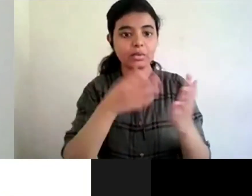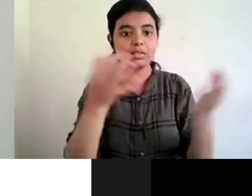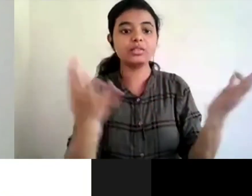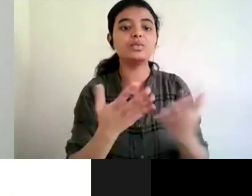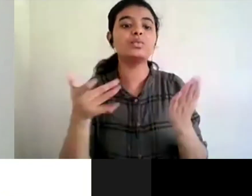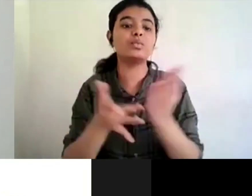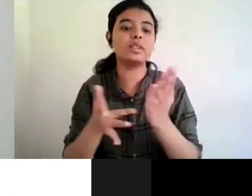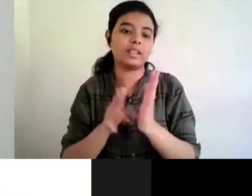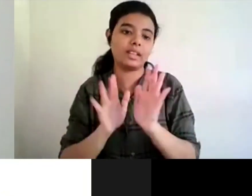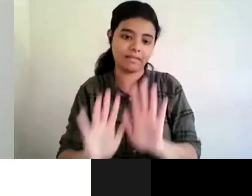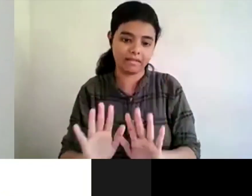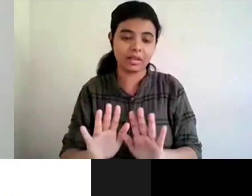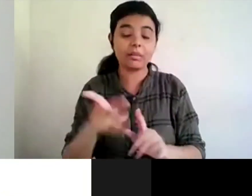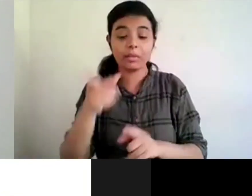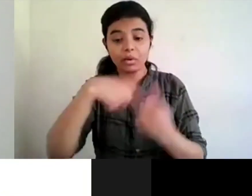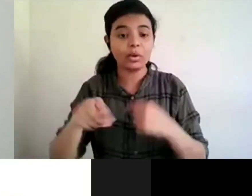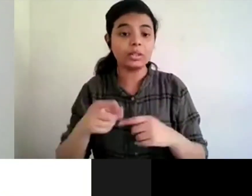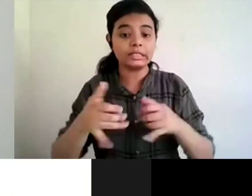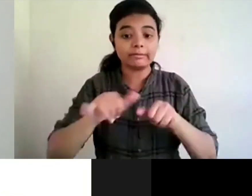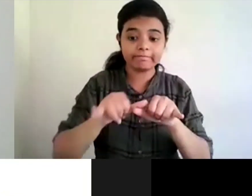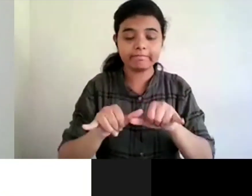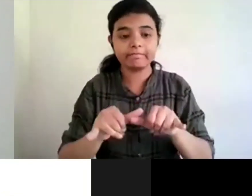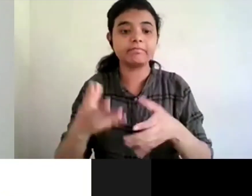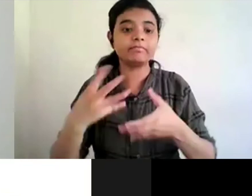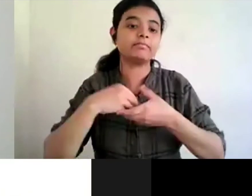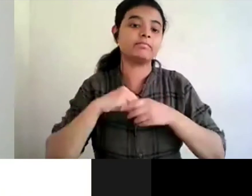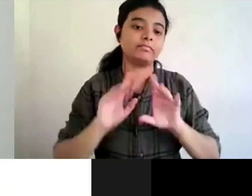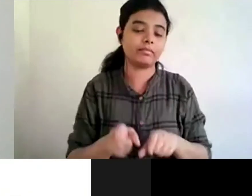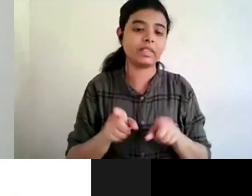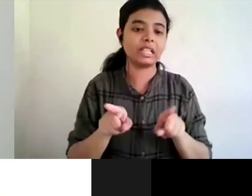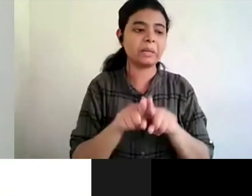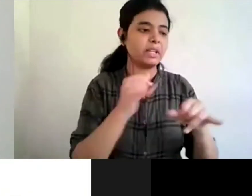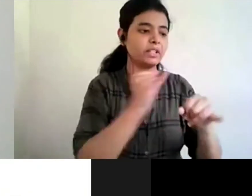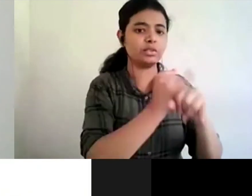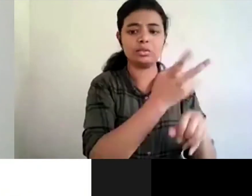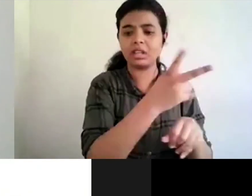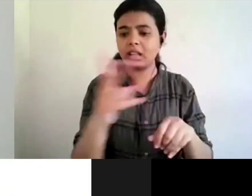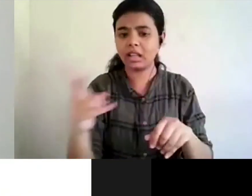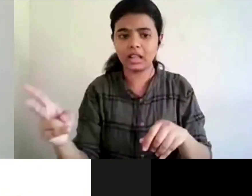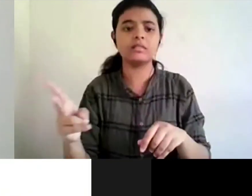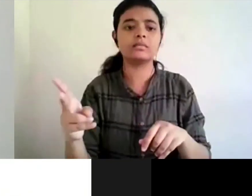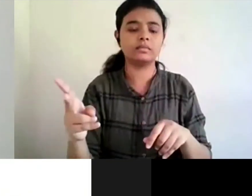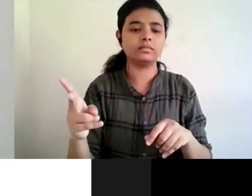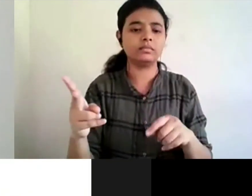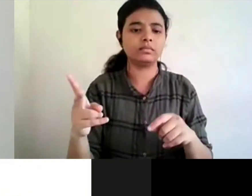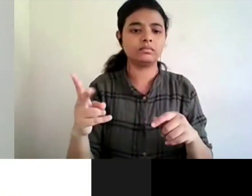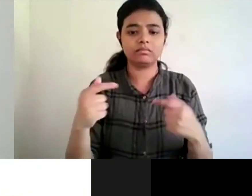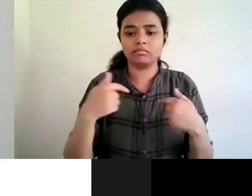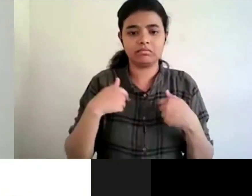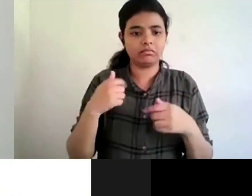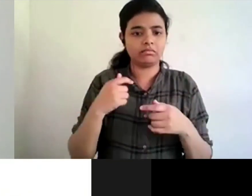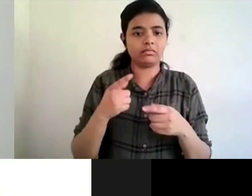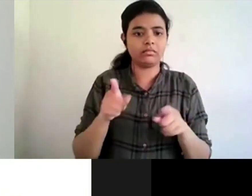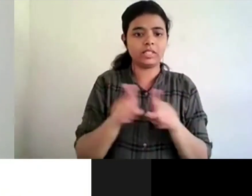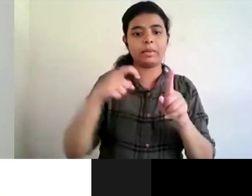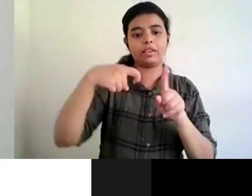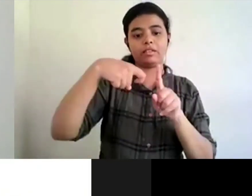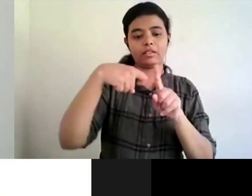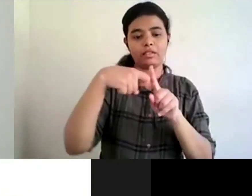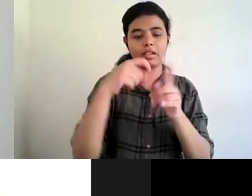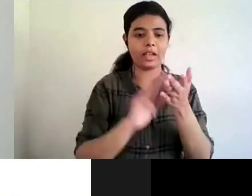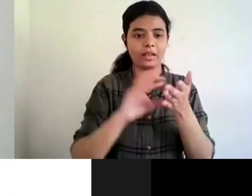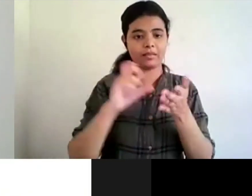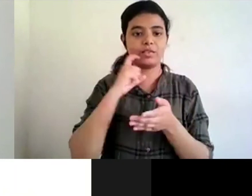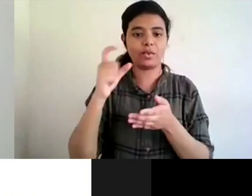and and it will go institution by institution uh we have just done a tie-up with coronable college trying